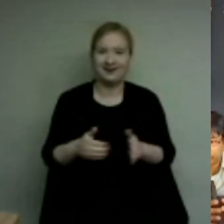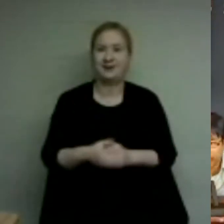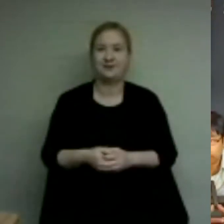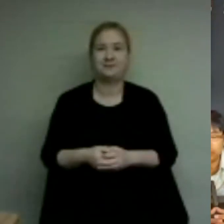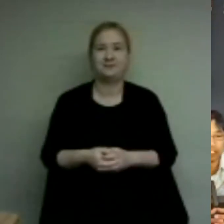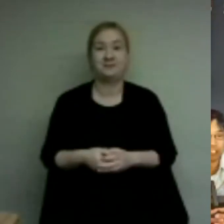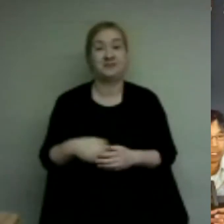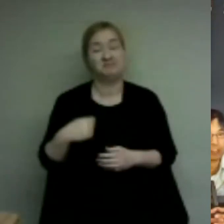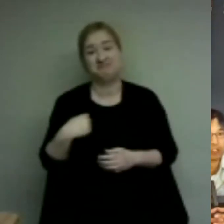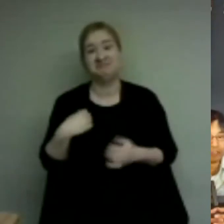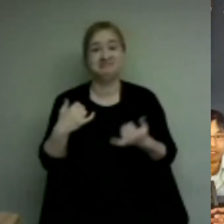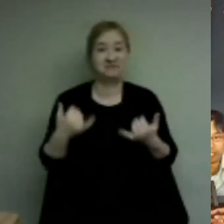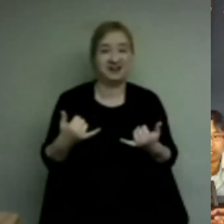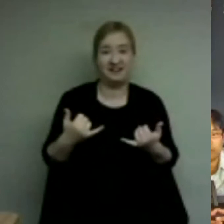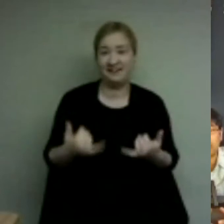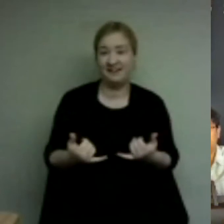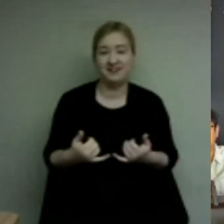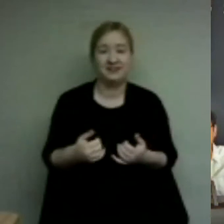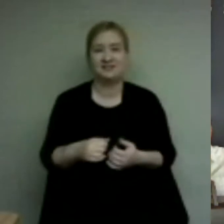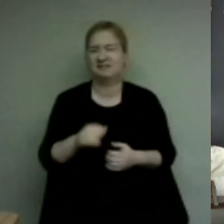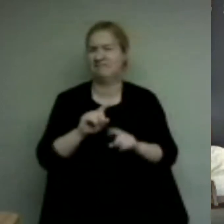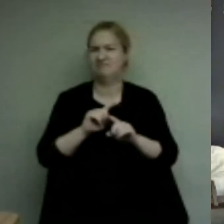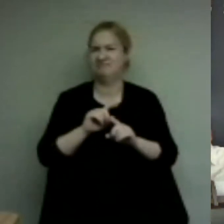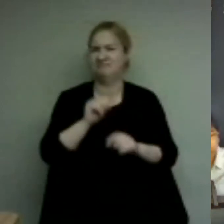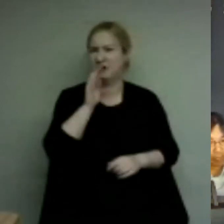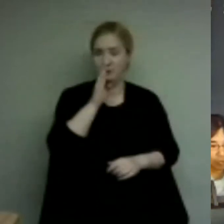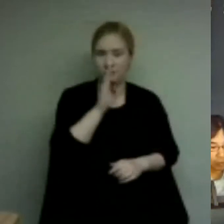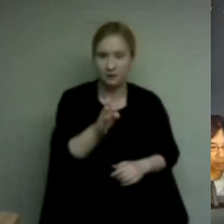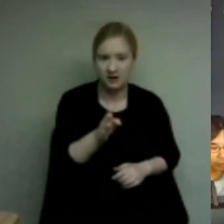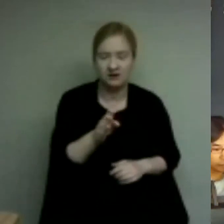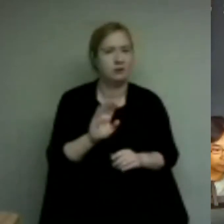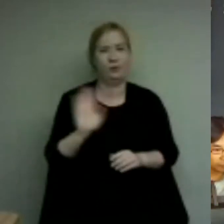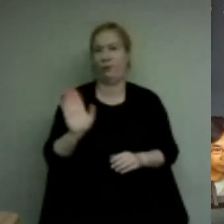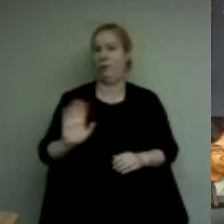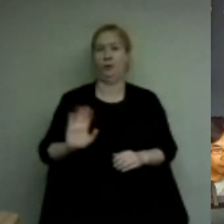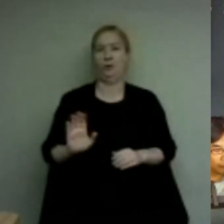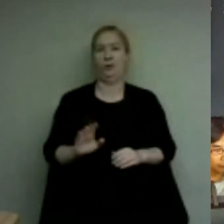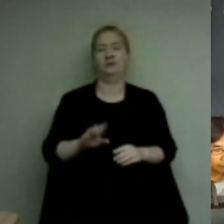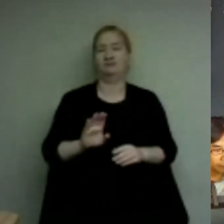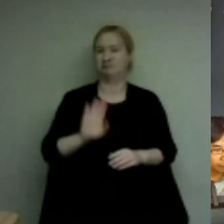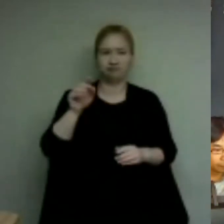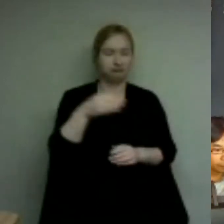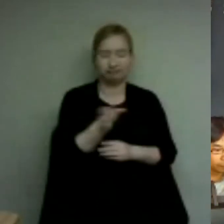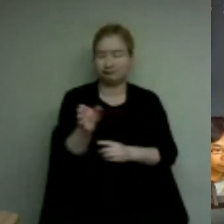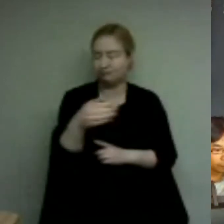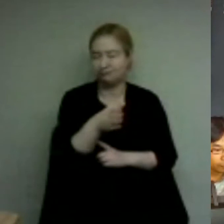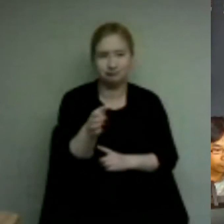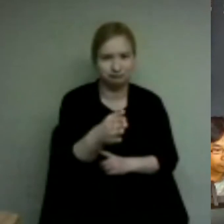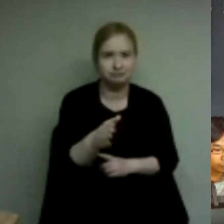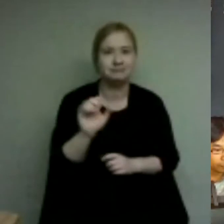point uh where i was not a straight shot destination by any means and i'm james murphy i am